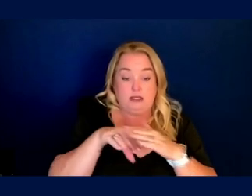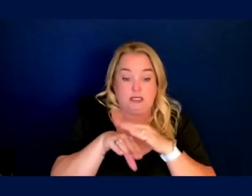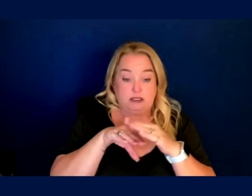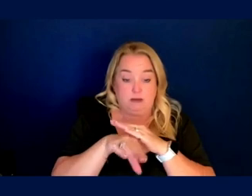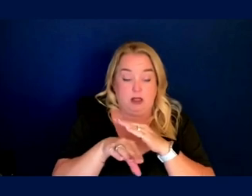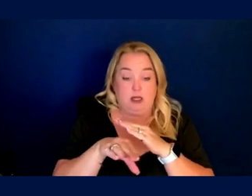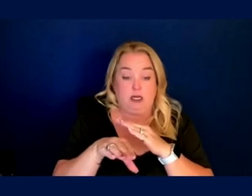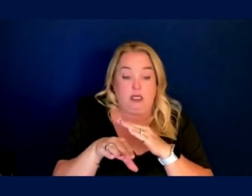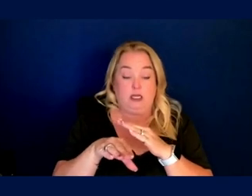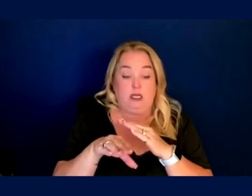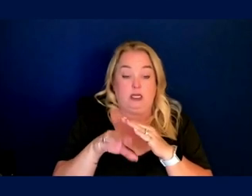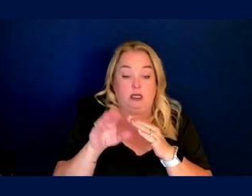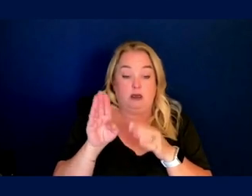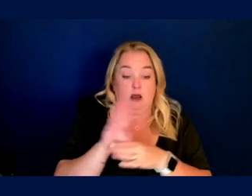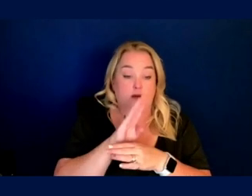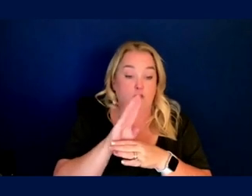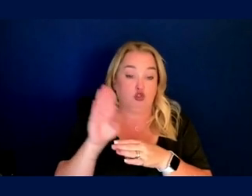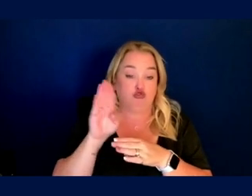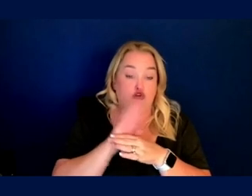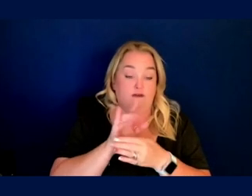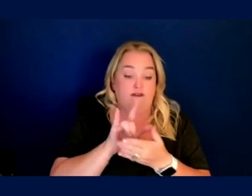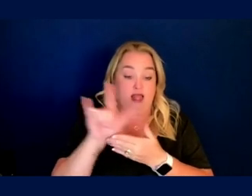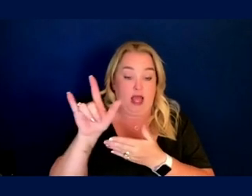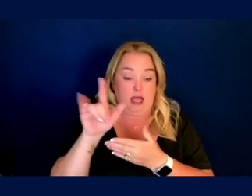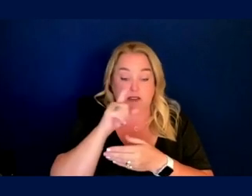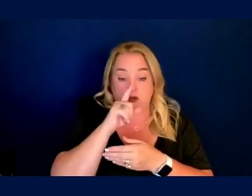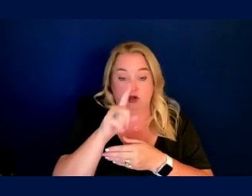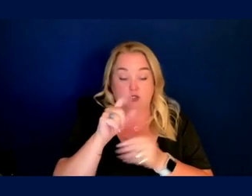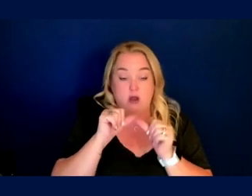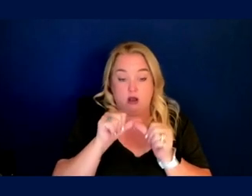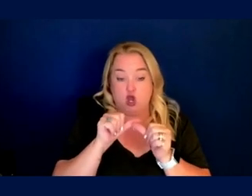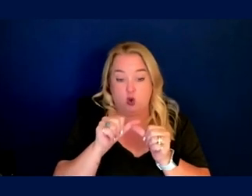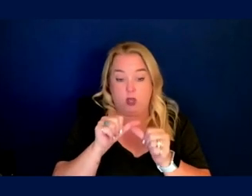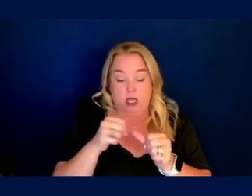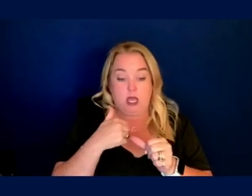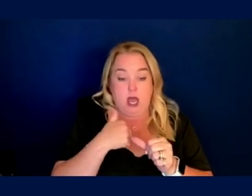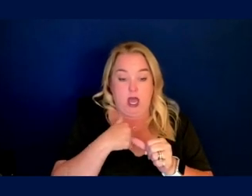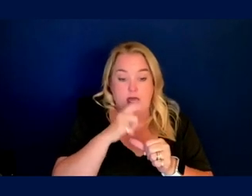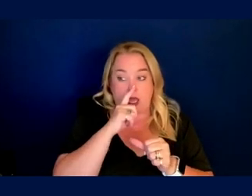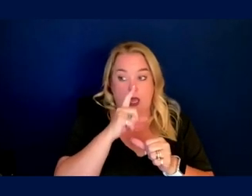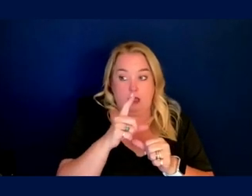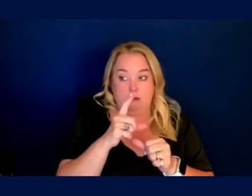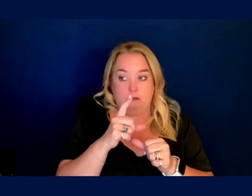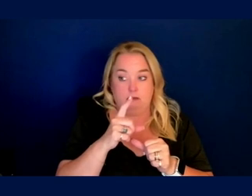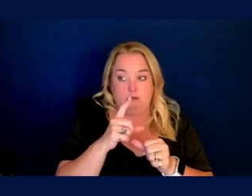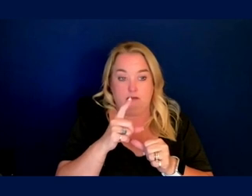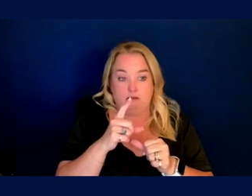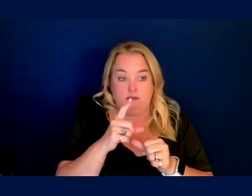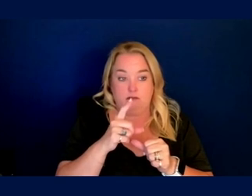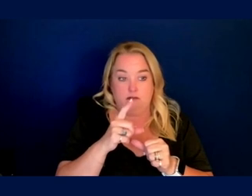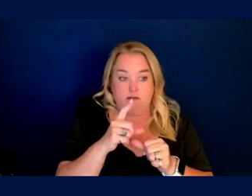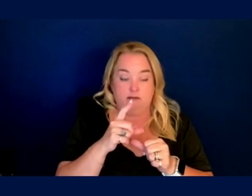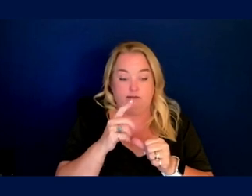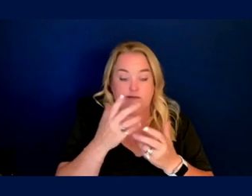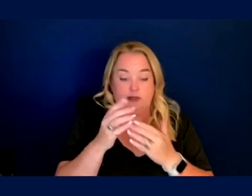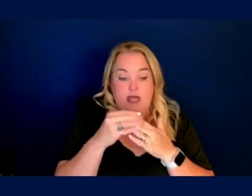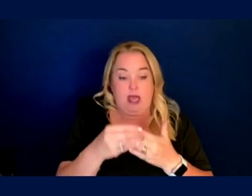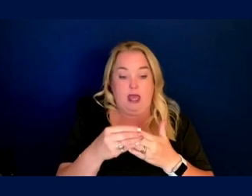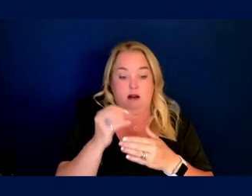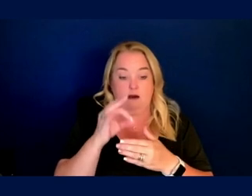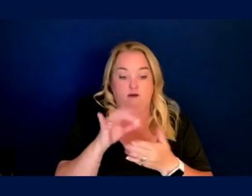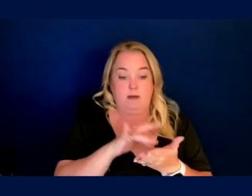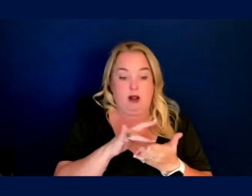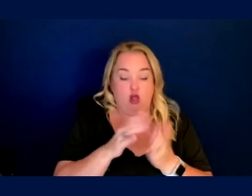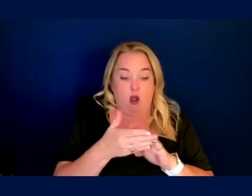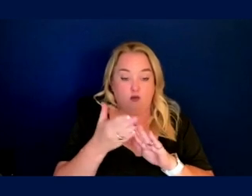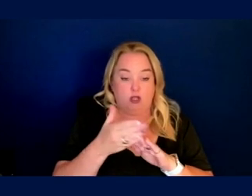conference is ongoing. So I'm on the I'm on or maybe now by default, the head of the medical operations there, but I'm